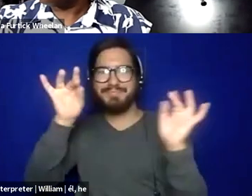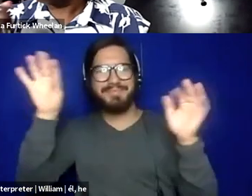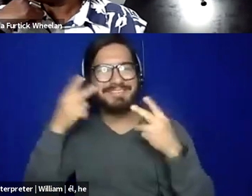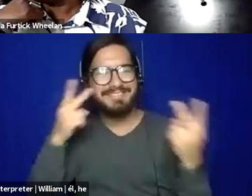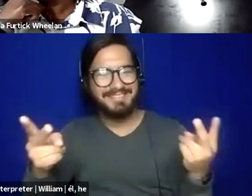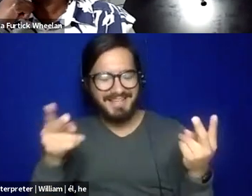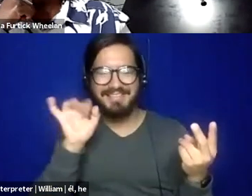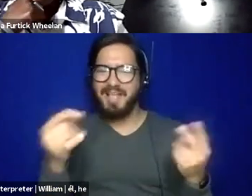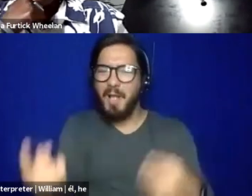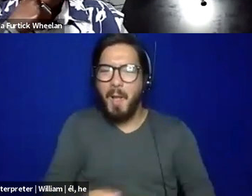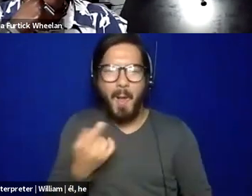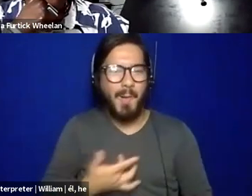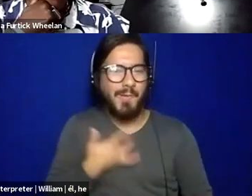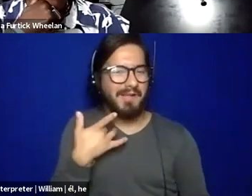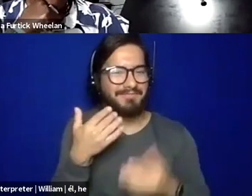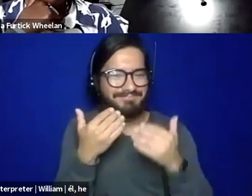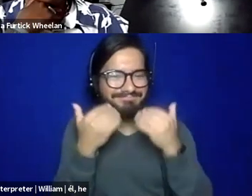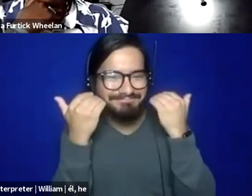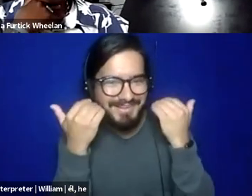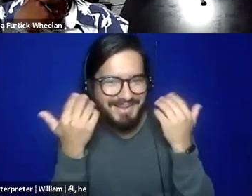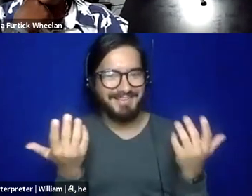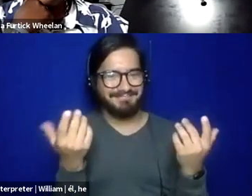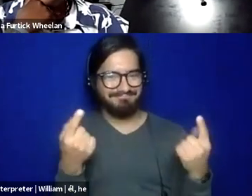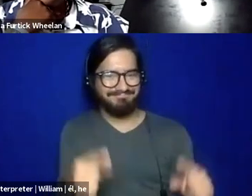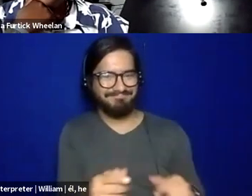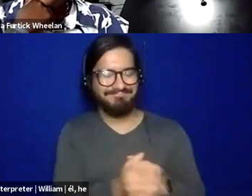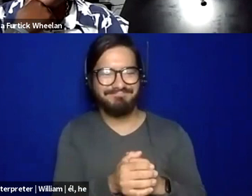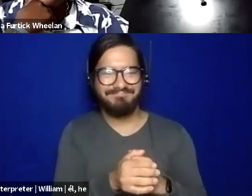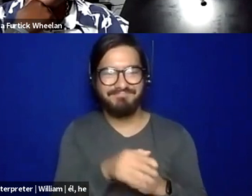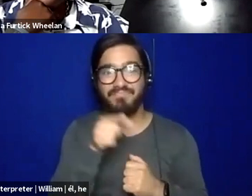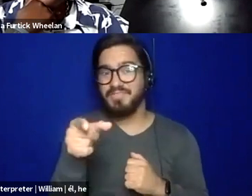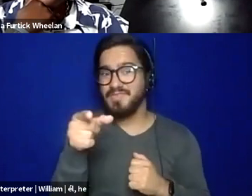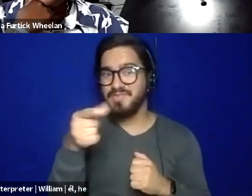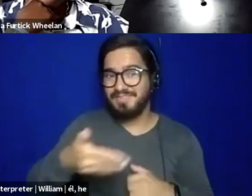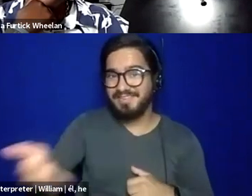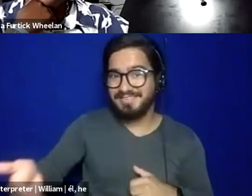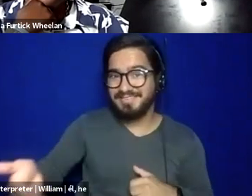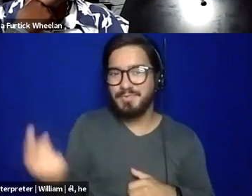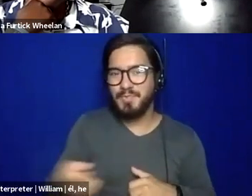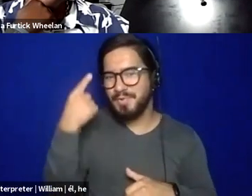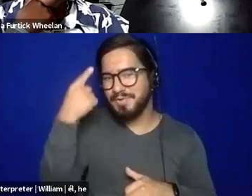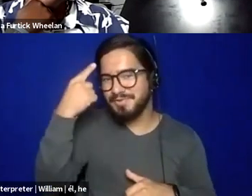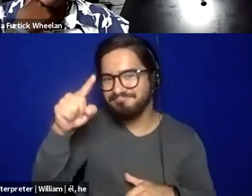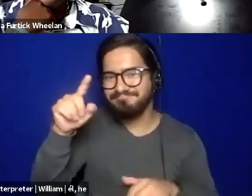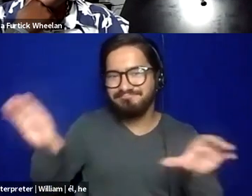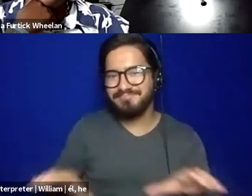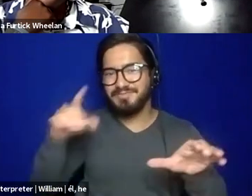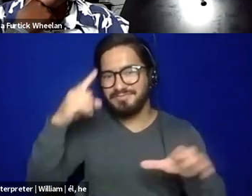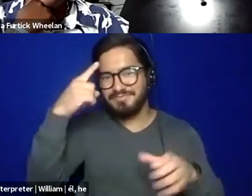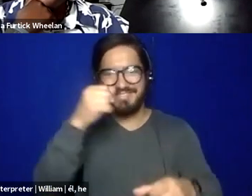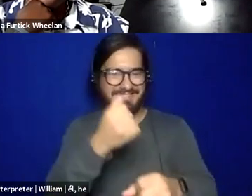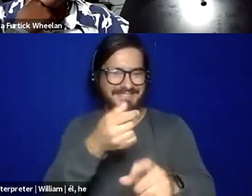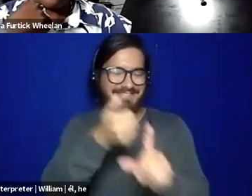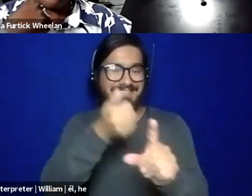thing that I can offer. Does anyone else have, what are, what are your kind of things that you go to, that you do for self-care for those of us,